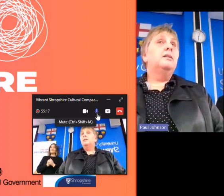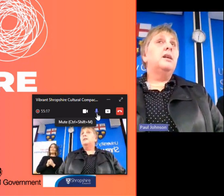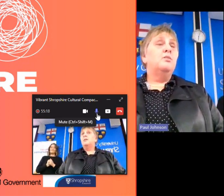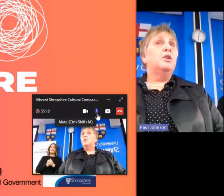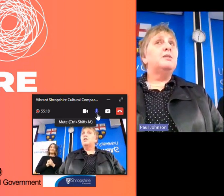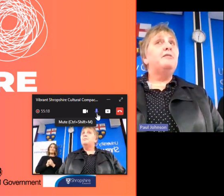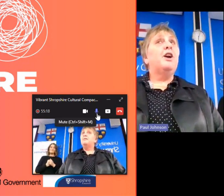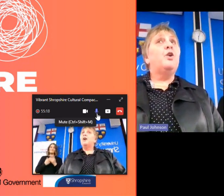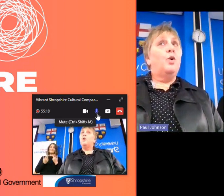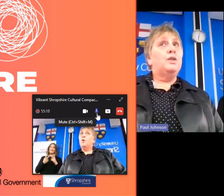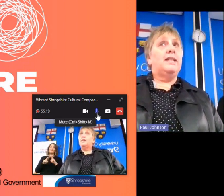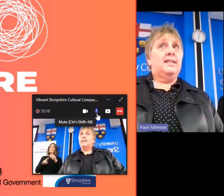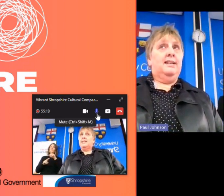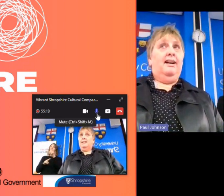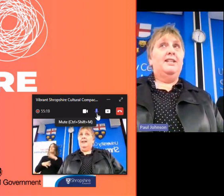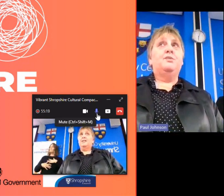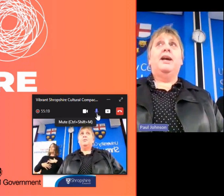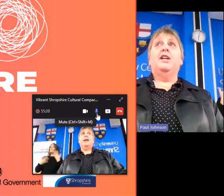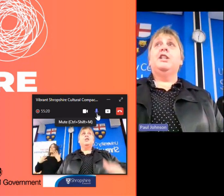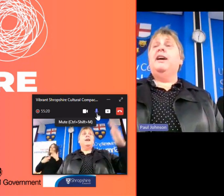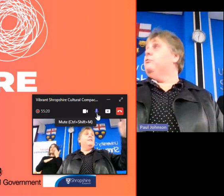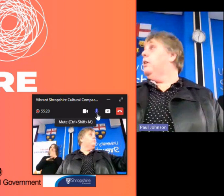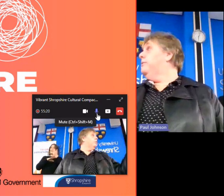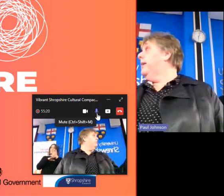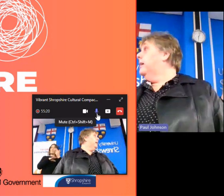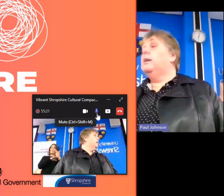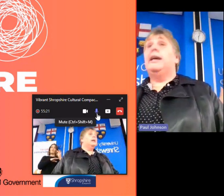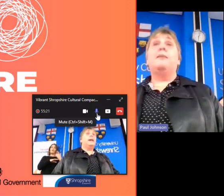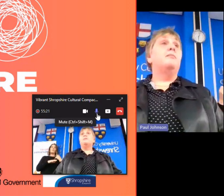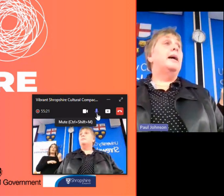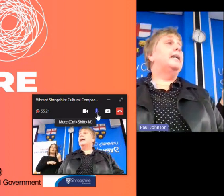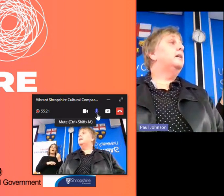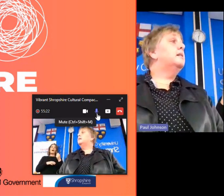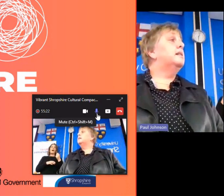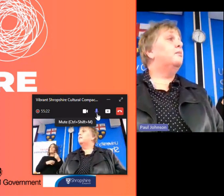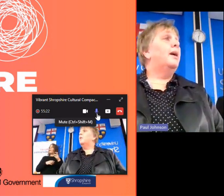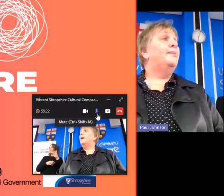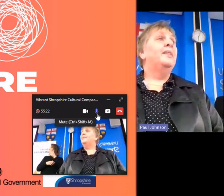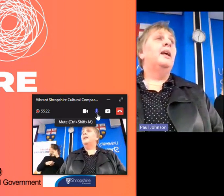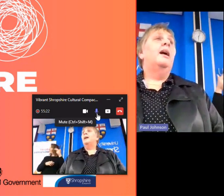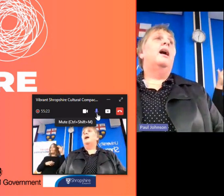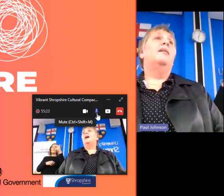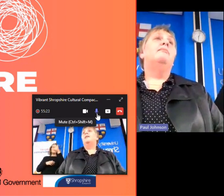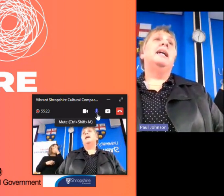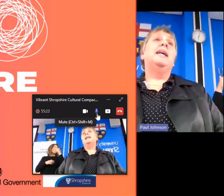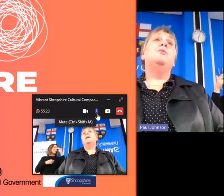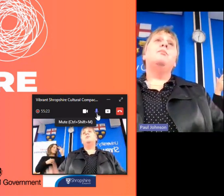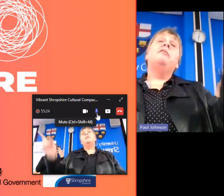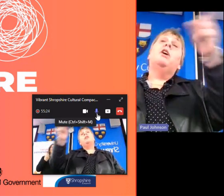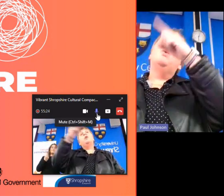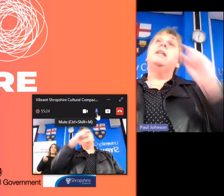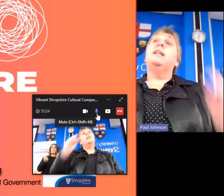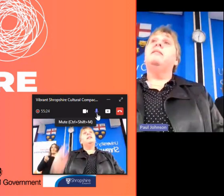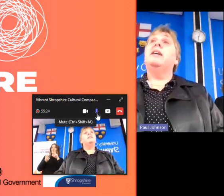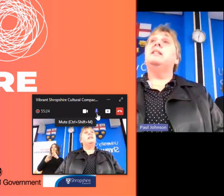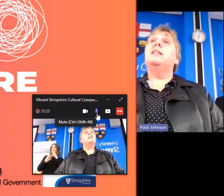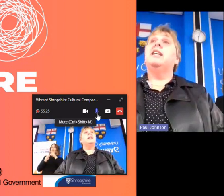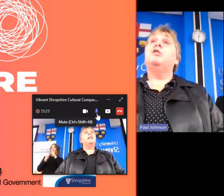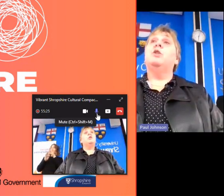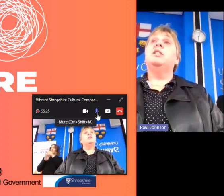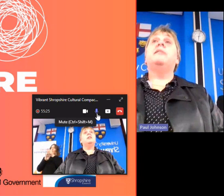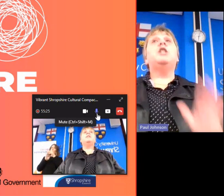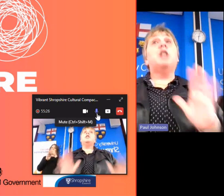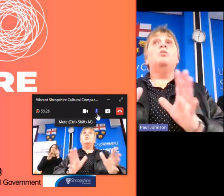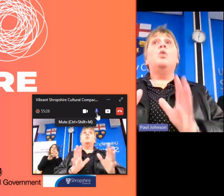don't want to be recorded tonight we actually have a roving cameraman someone um and he will be recording the